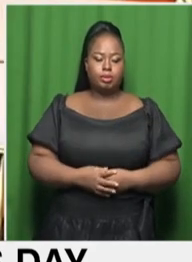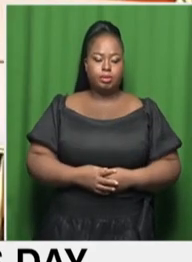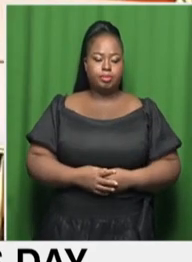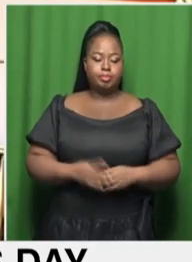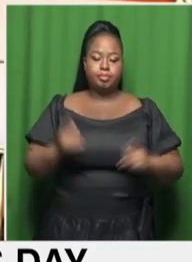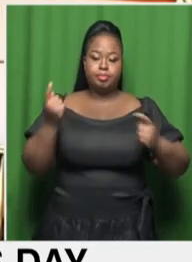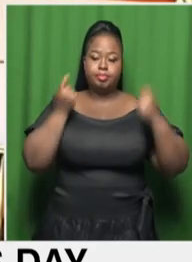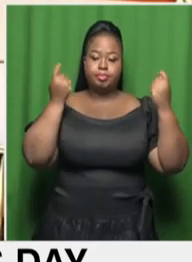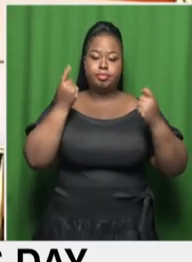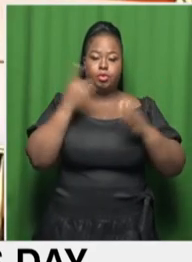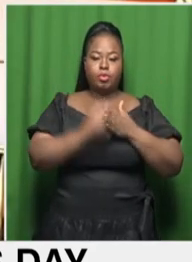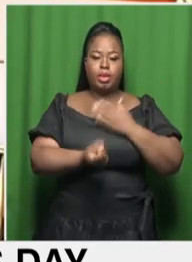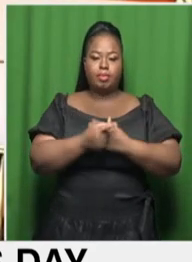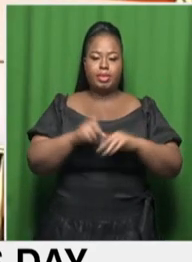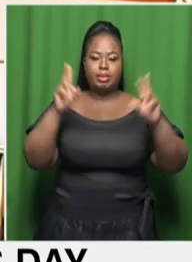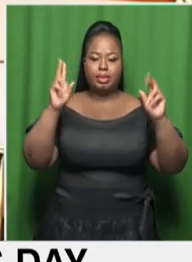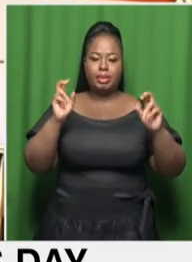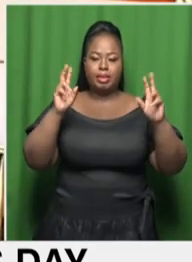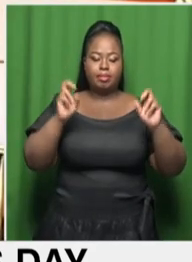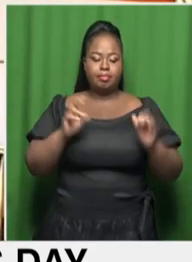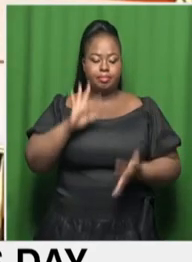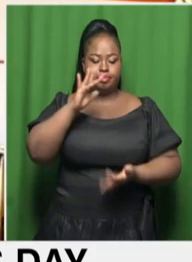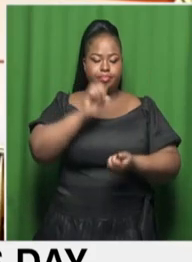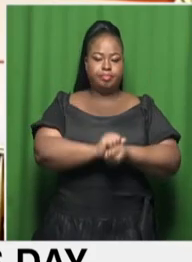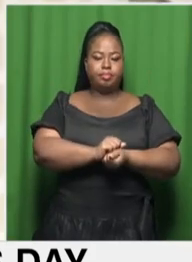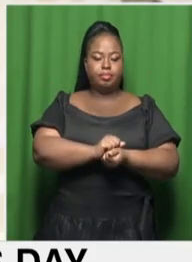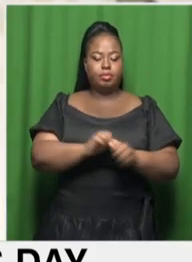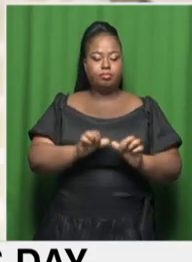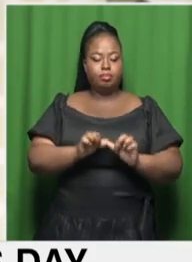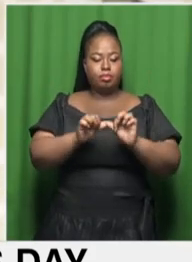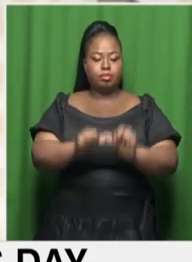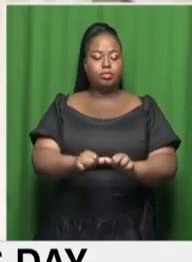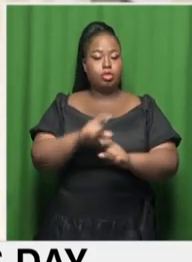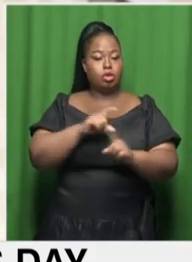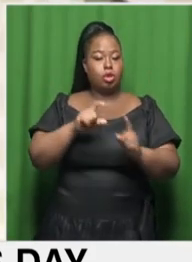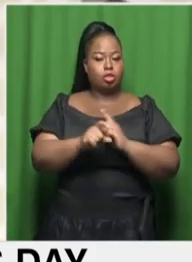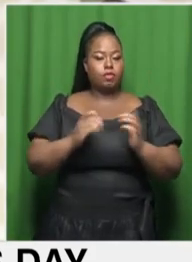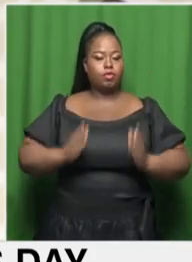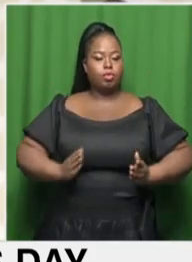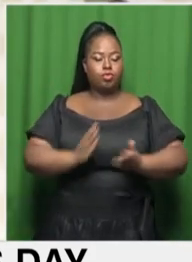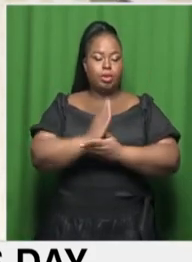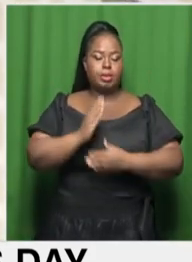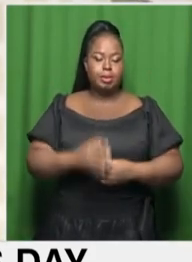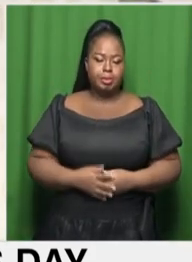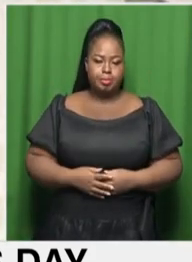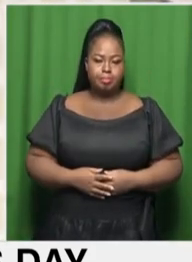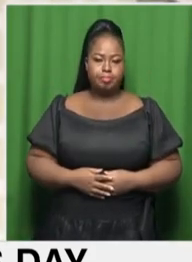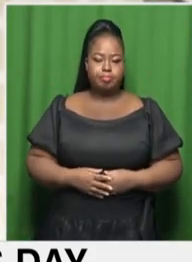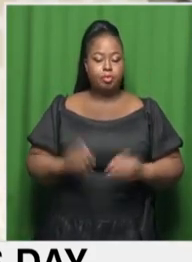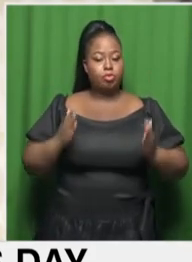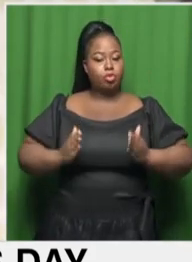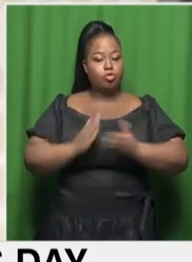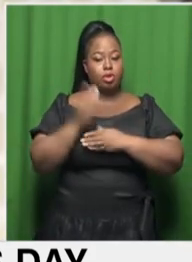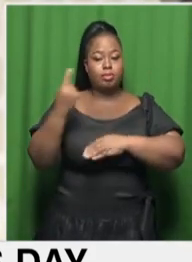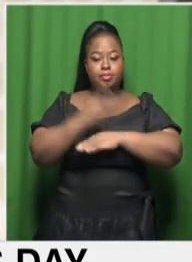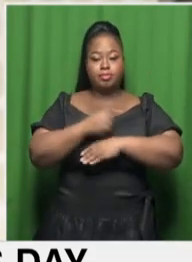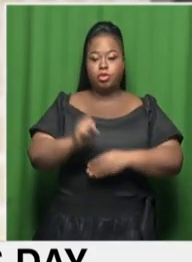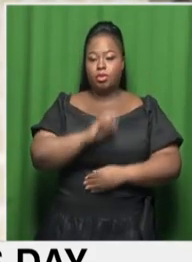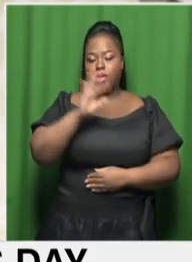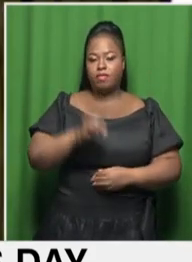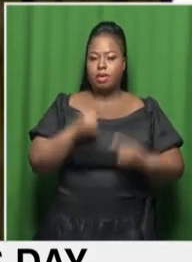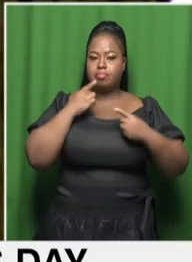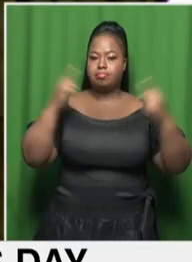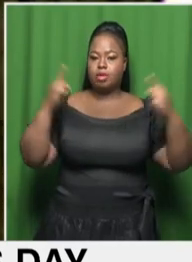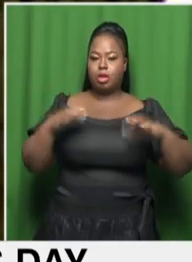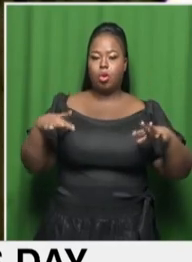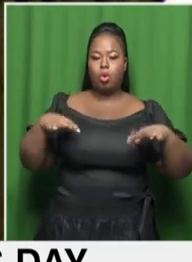commemoration will be held under the theme Consolidating and Sustaining Human Rights Culture into the Future. Human Rights Day in South Africa was declared